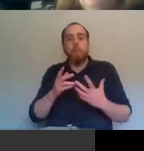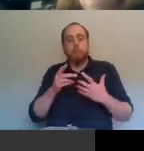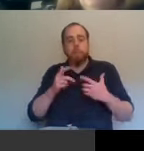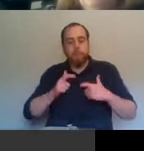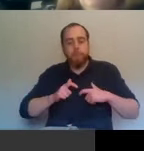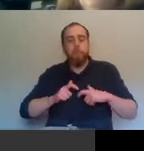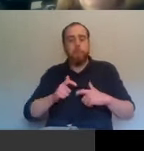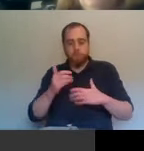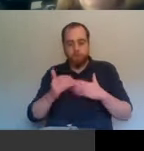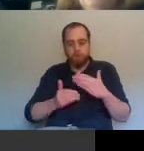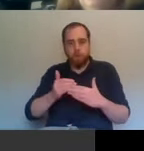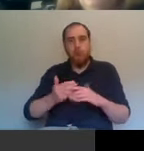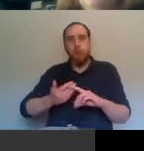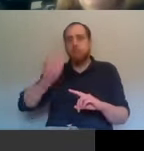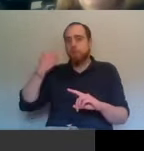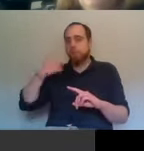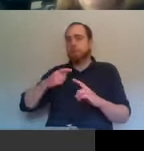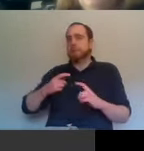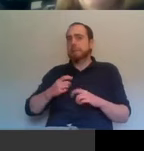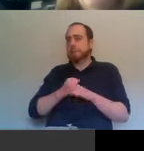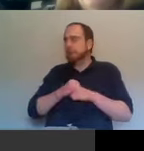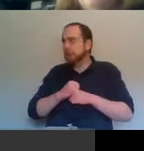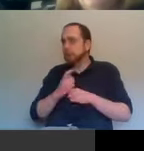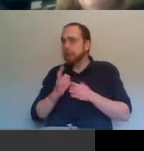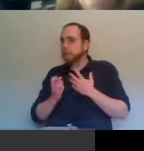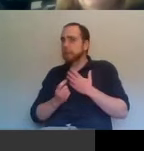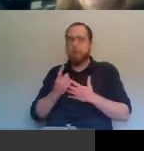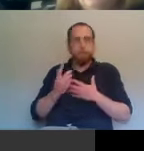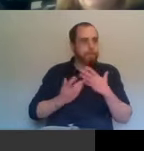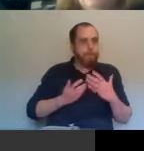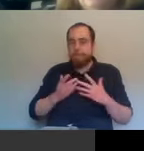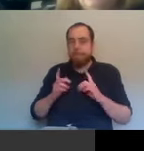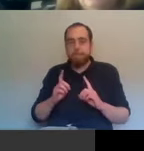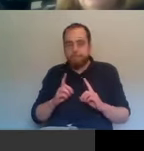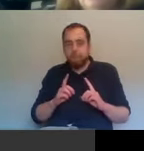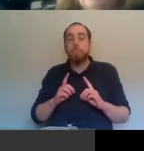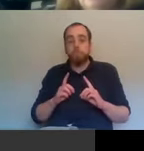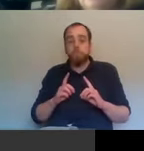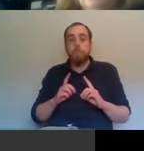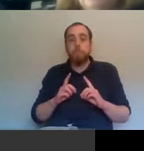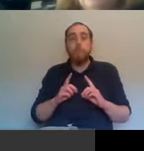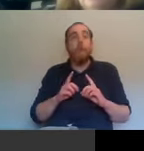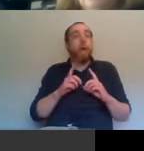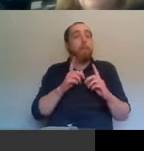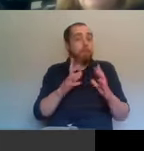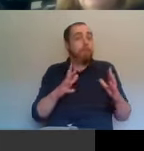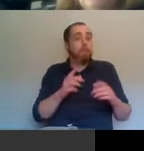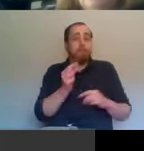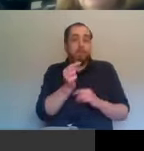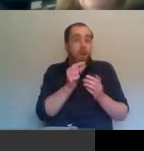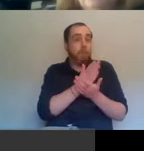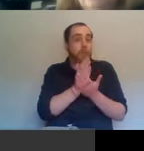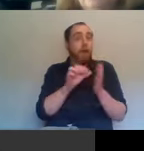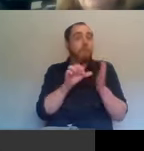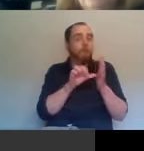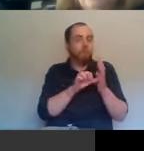intense destabilization. In part, by the way, caused by the fact it was the Catholic middle class more, was more annoyed by